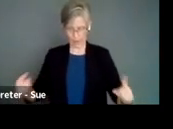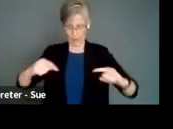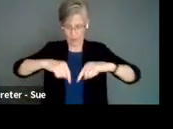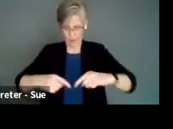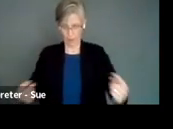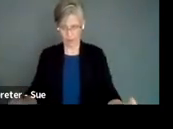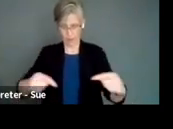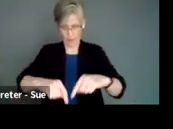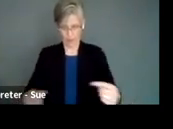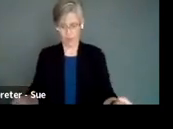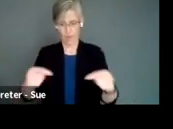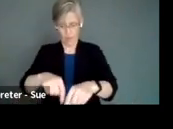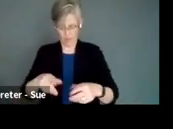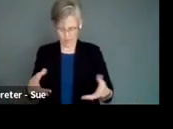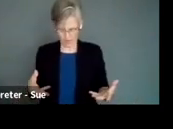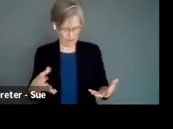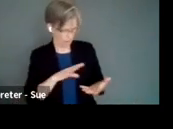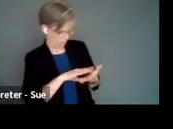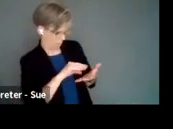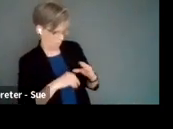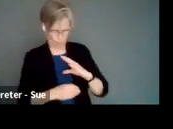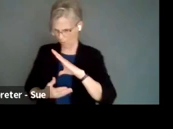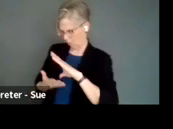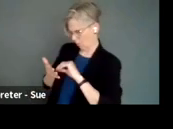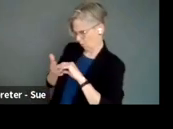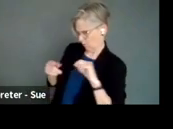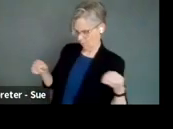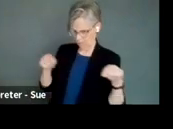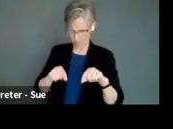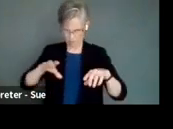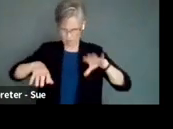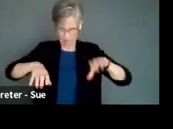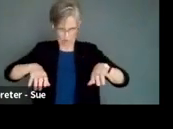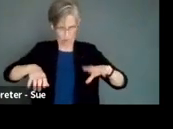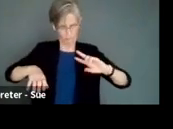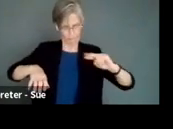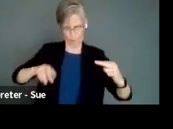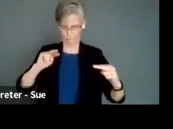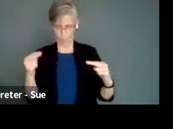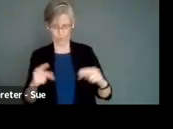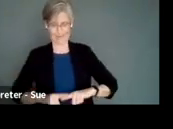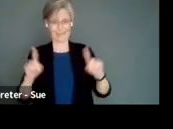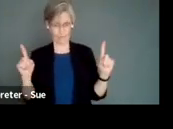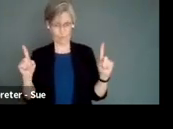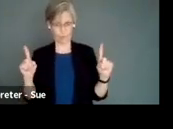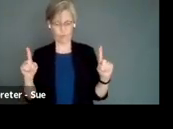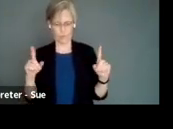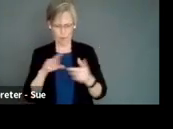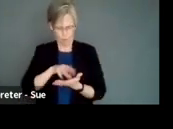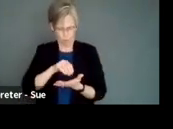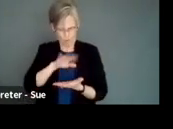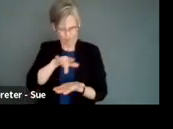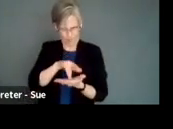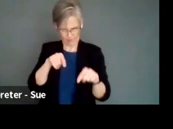ask those questions, you're beginning to learn about the different worldview, and you're beginning to find